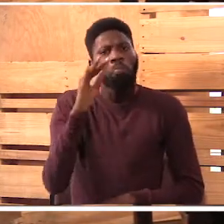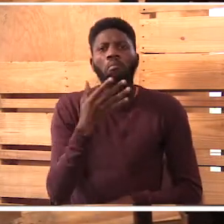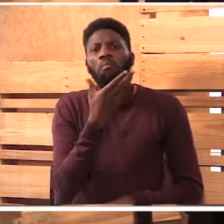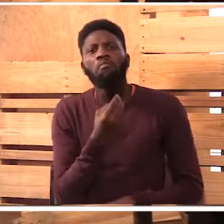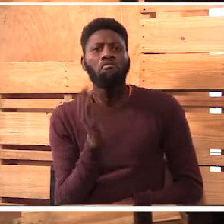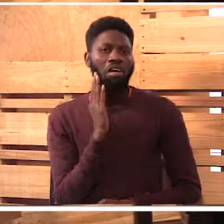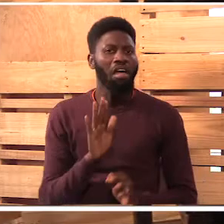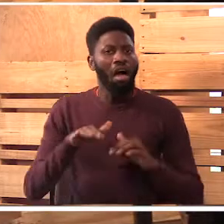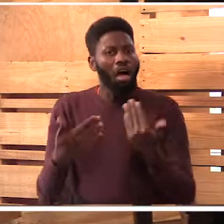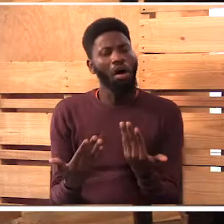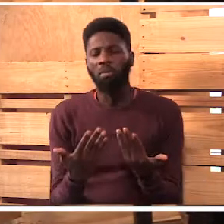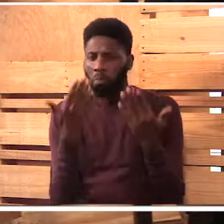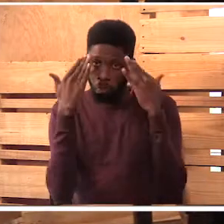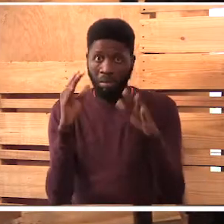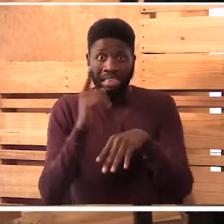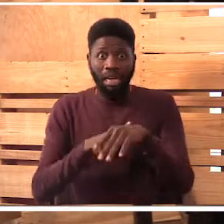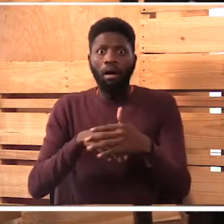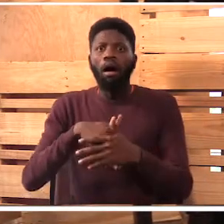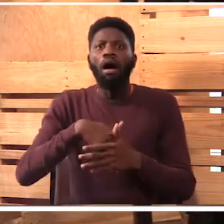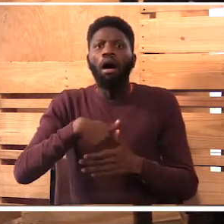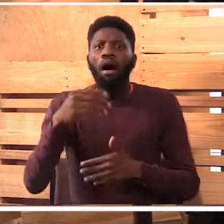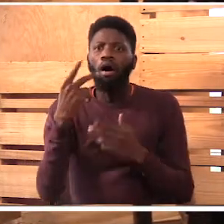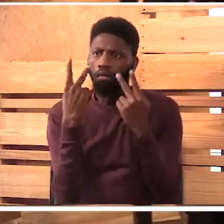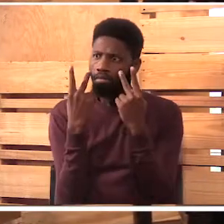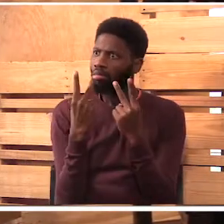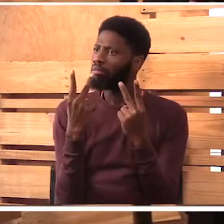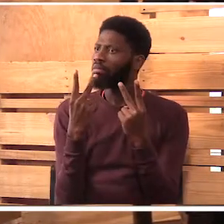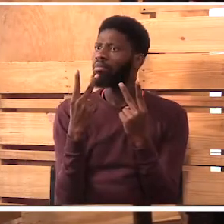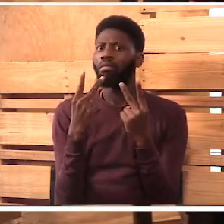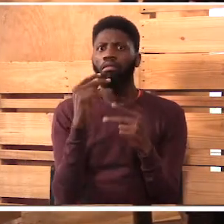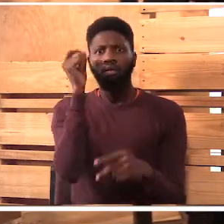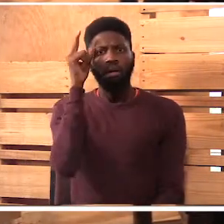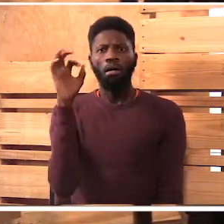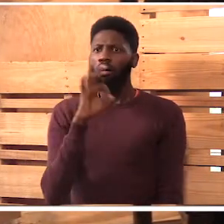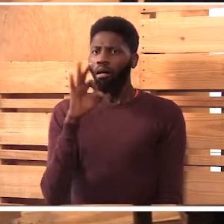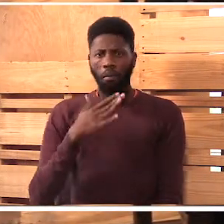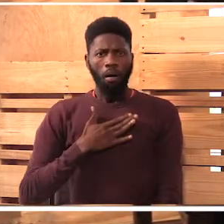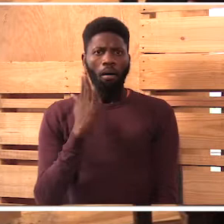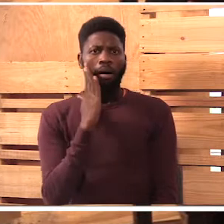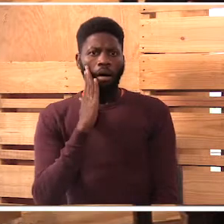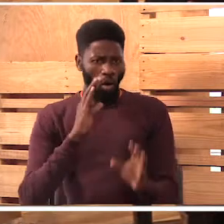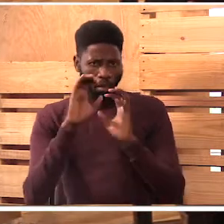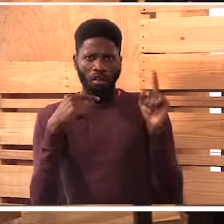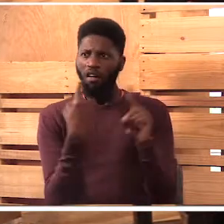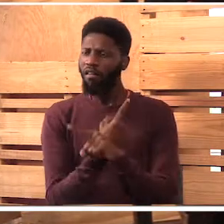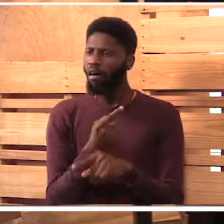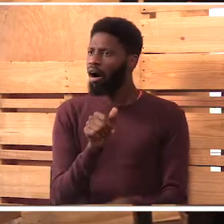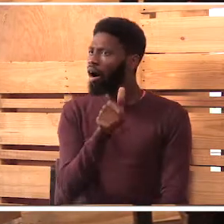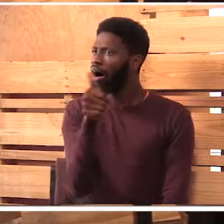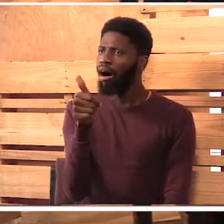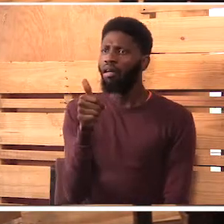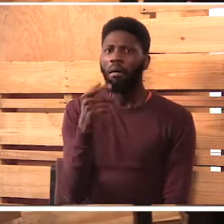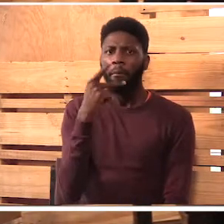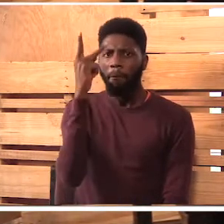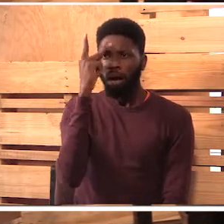until we go out there and see, oh, my mother talks to me differently, not the same way